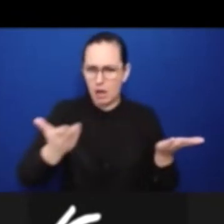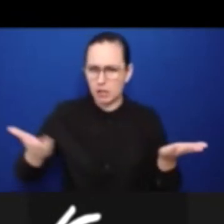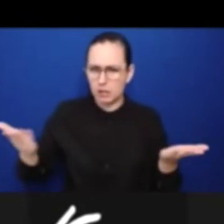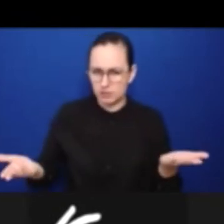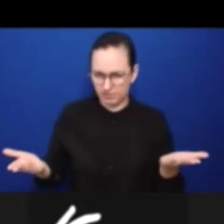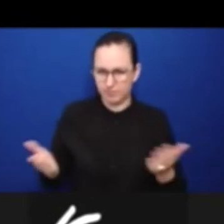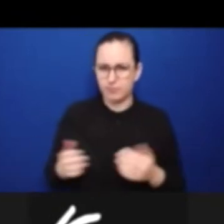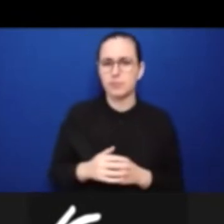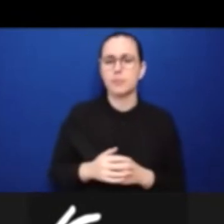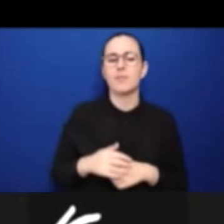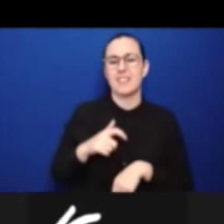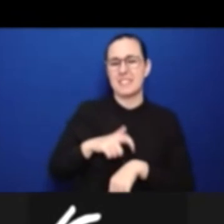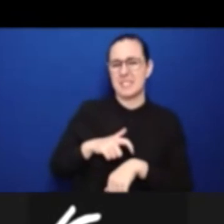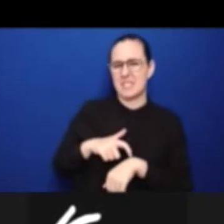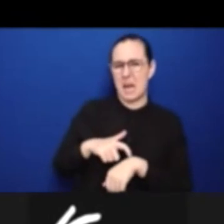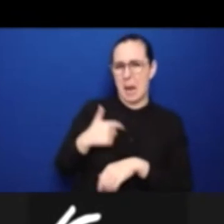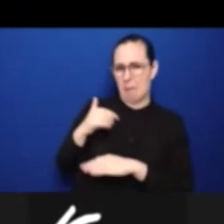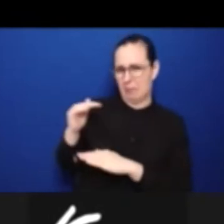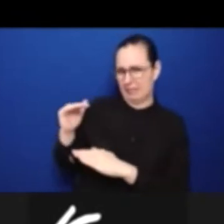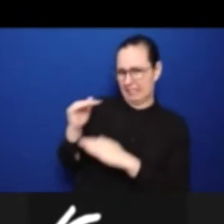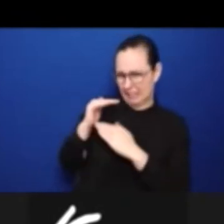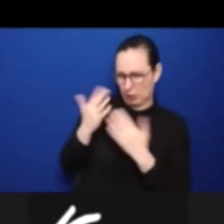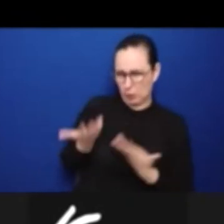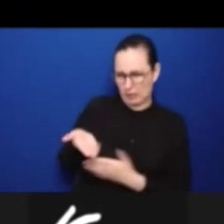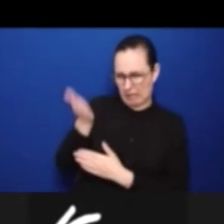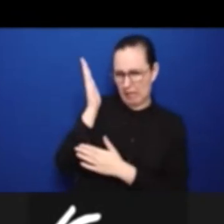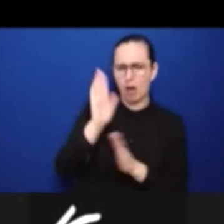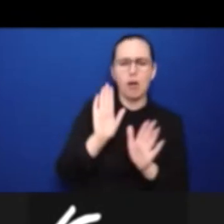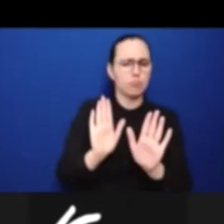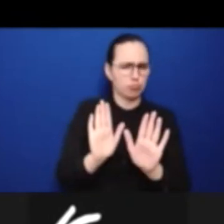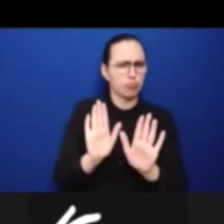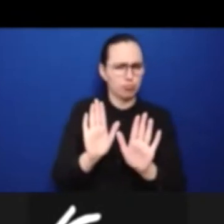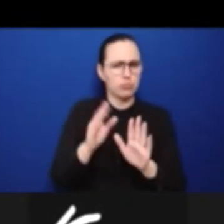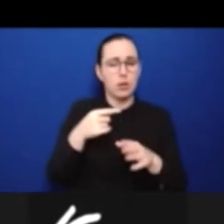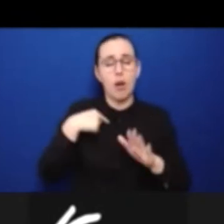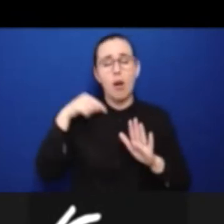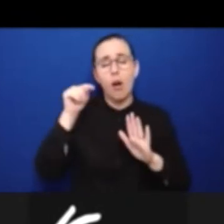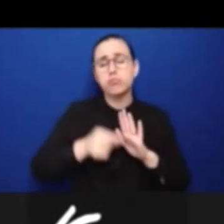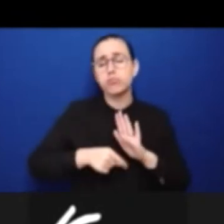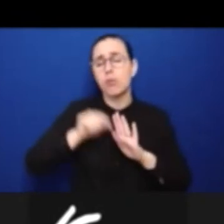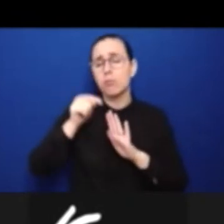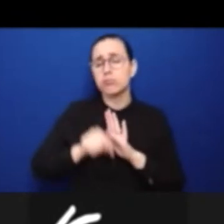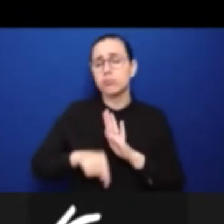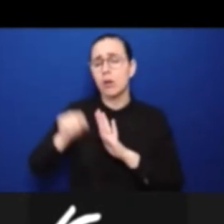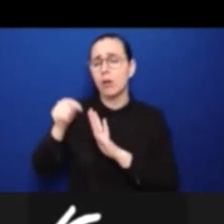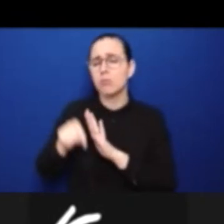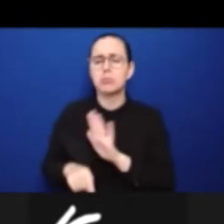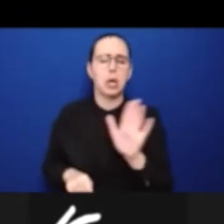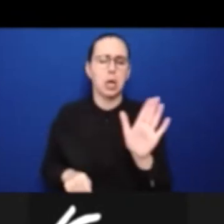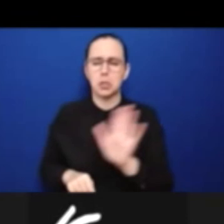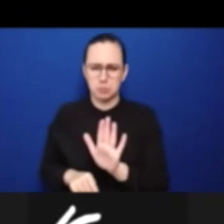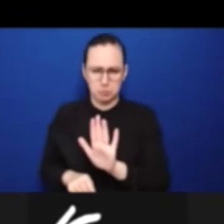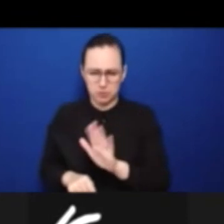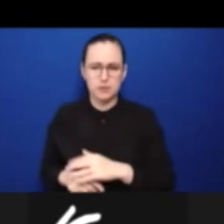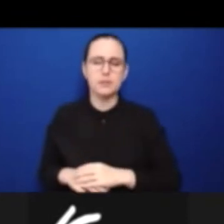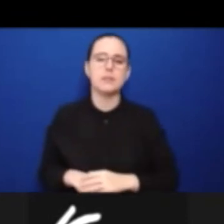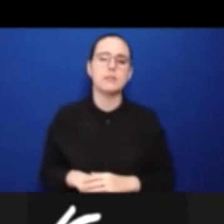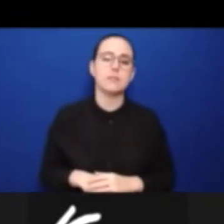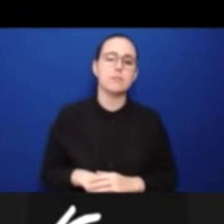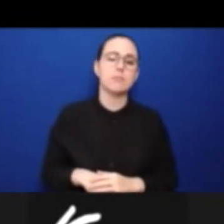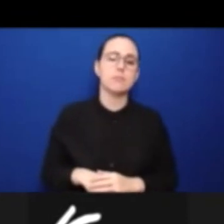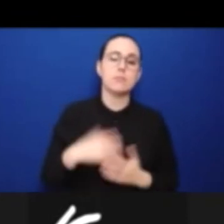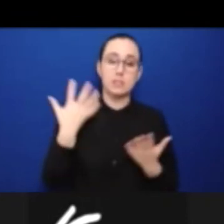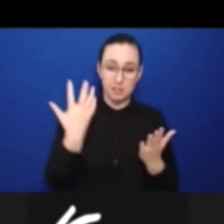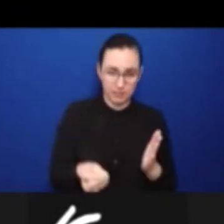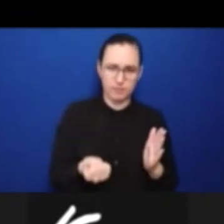going into the details of some of the results. They are on our websites. They are in